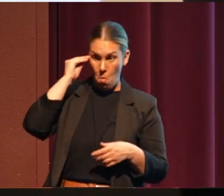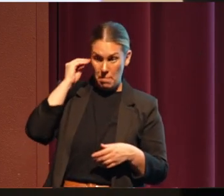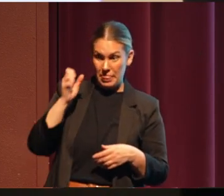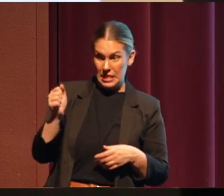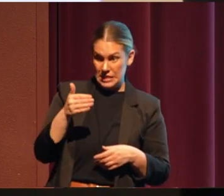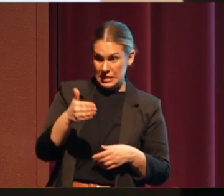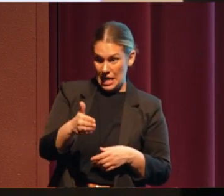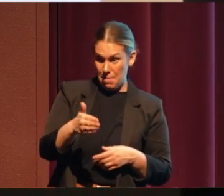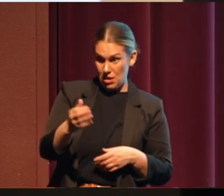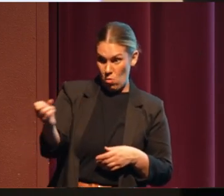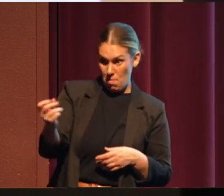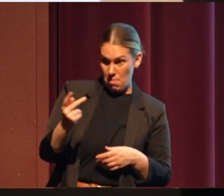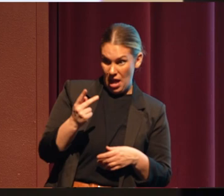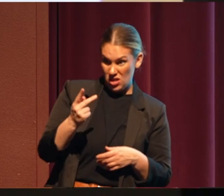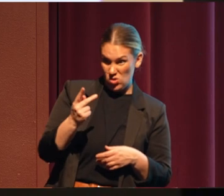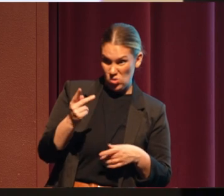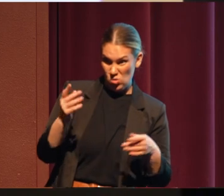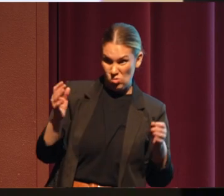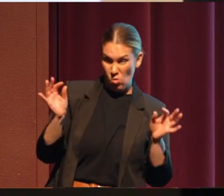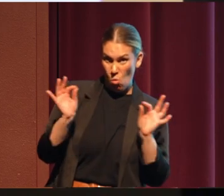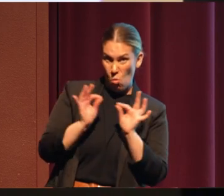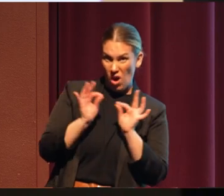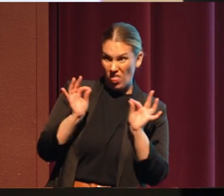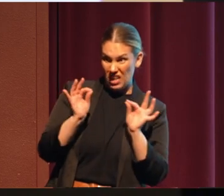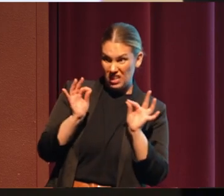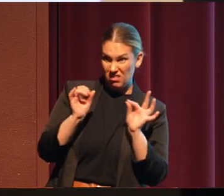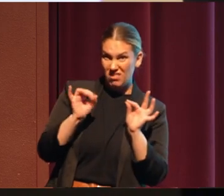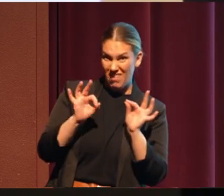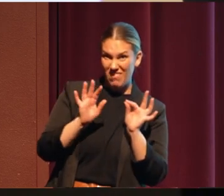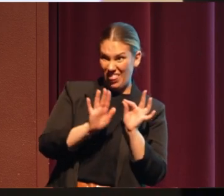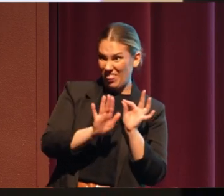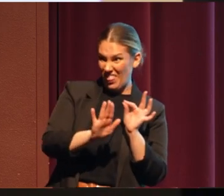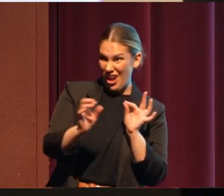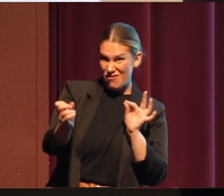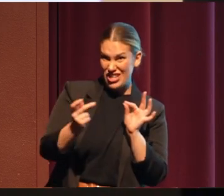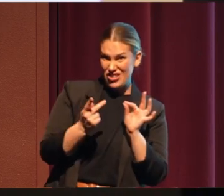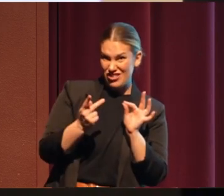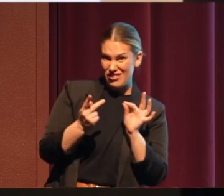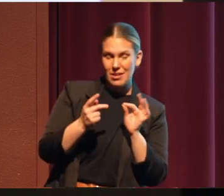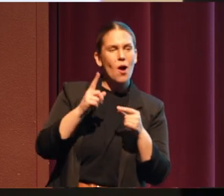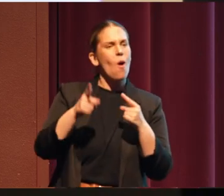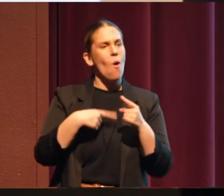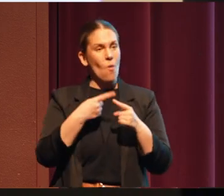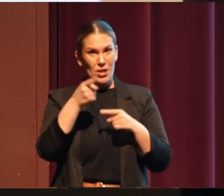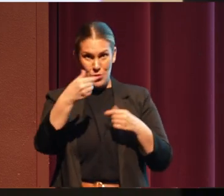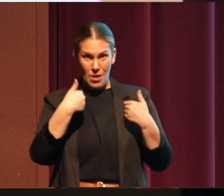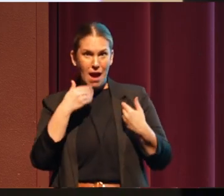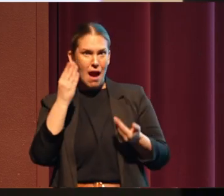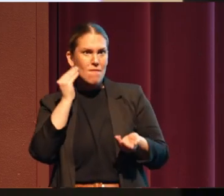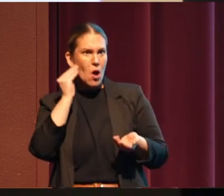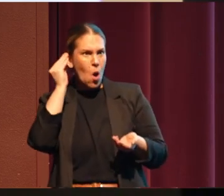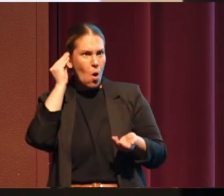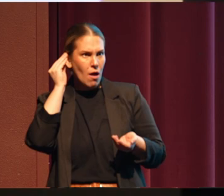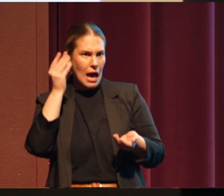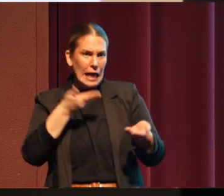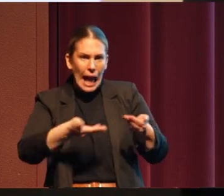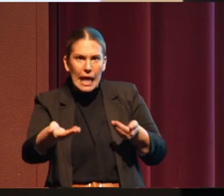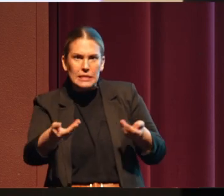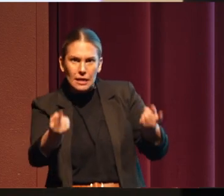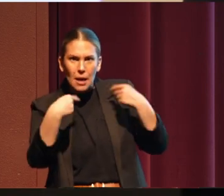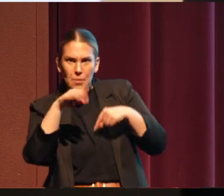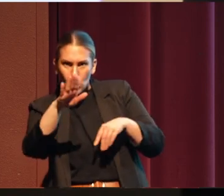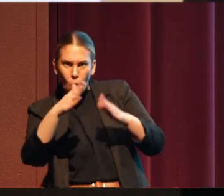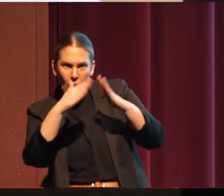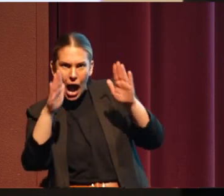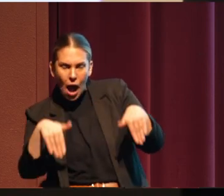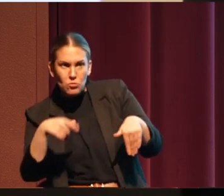worthy of their return? When you have a house guest come, you clean your house. We